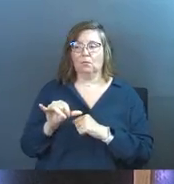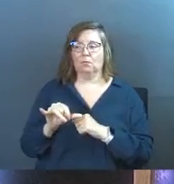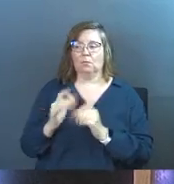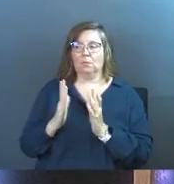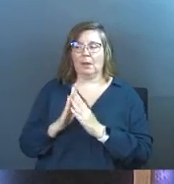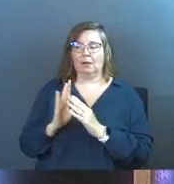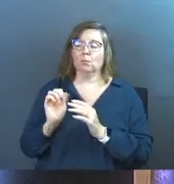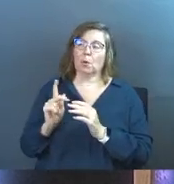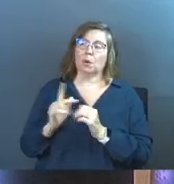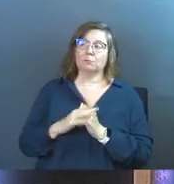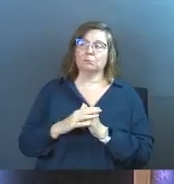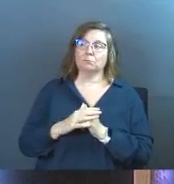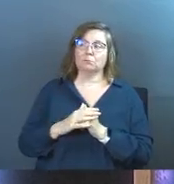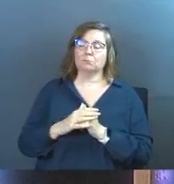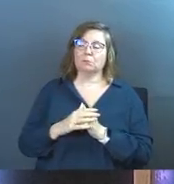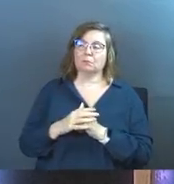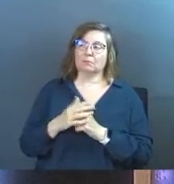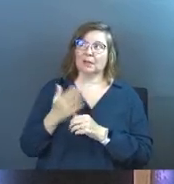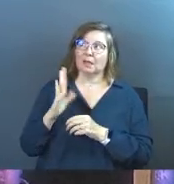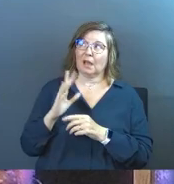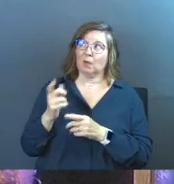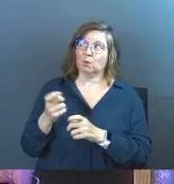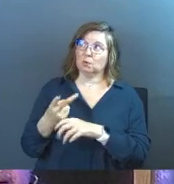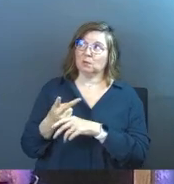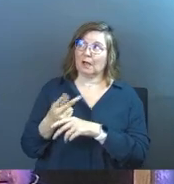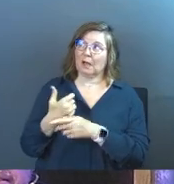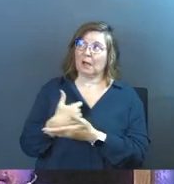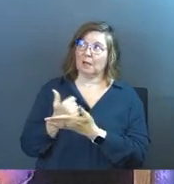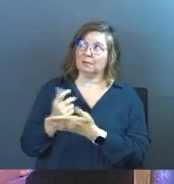Ask me for them. Okay, God, will you give them to me?